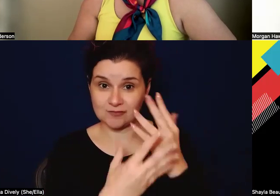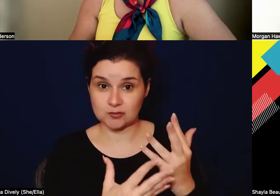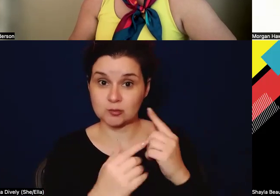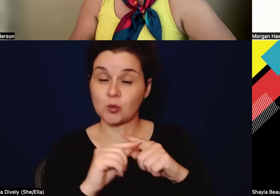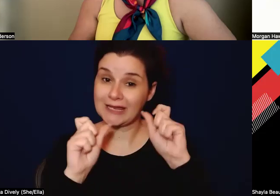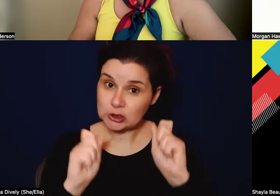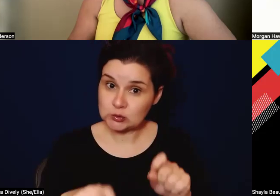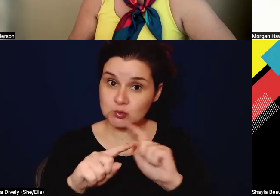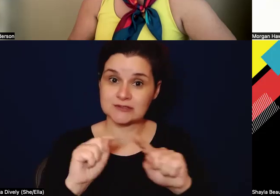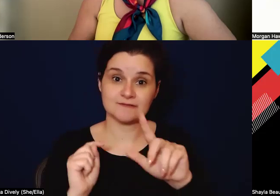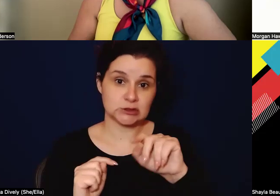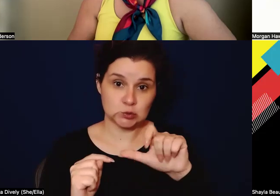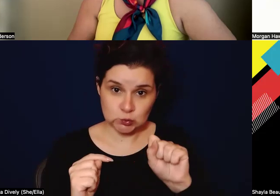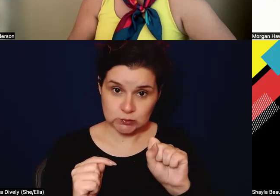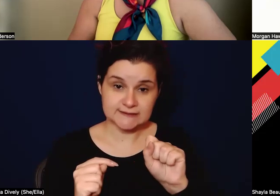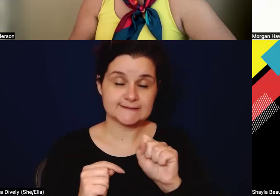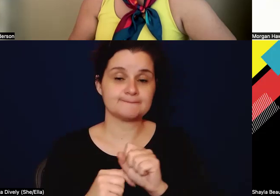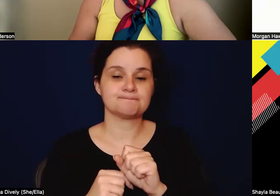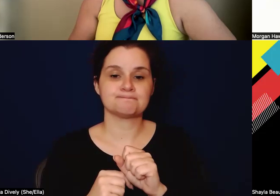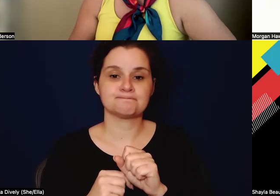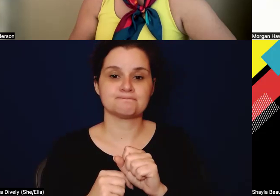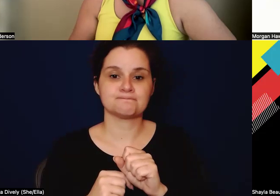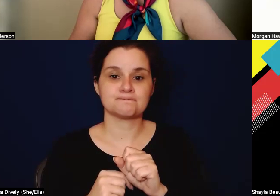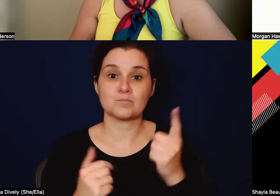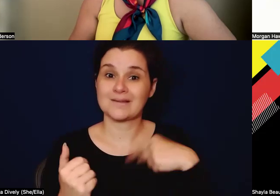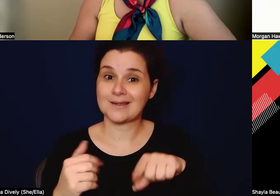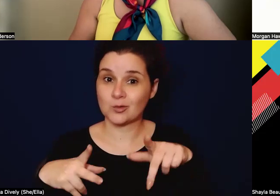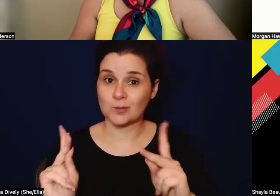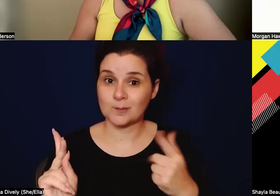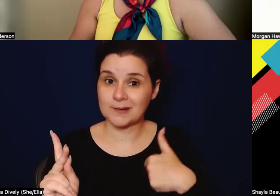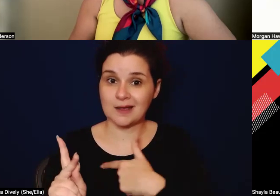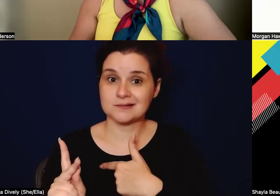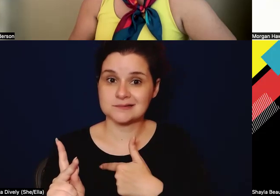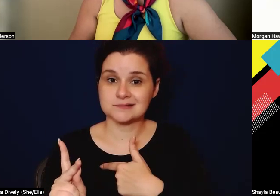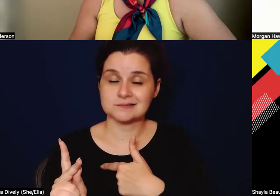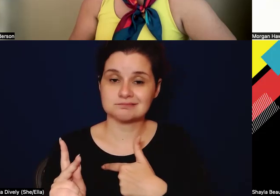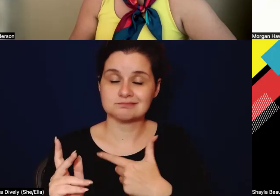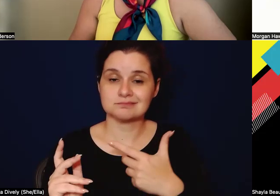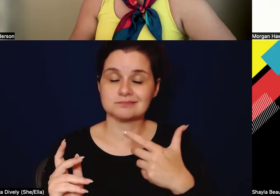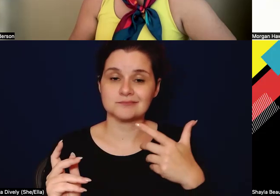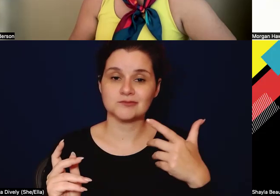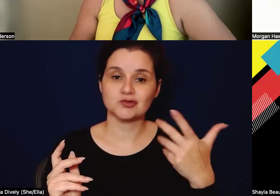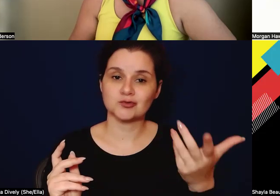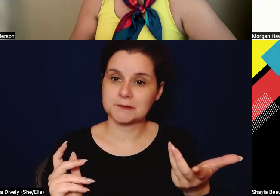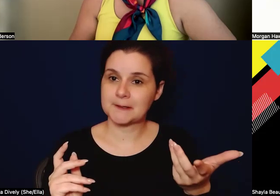tools, um, and, um, that they will allow us to sort of, you know,